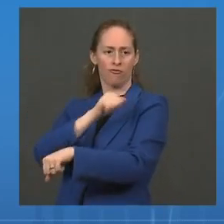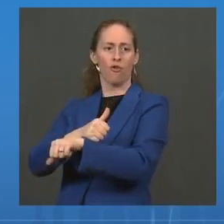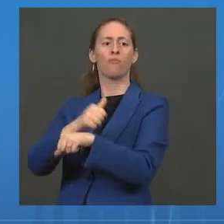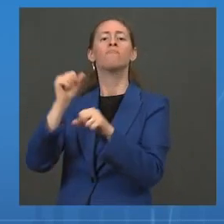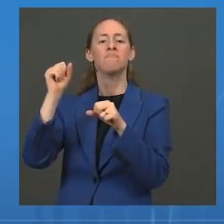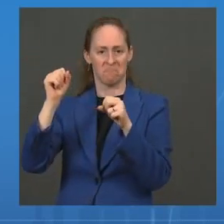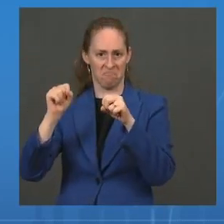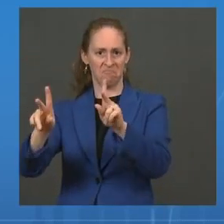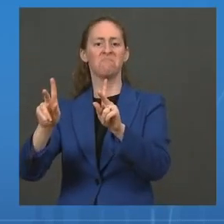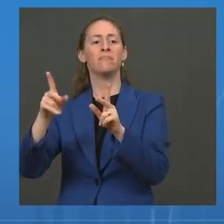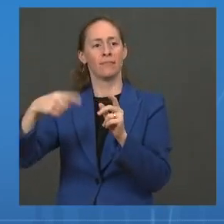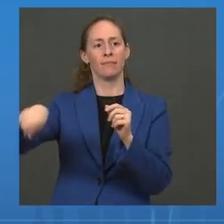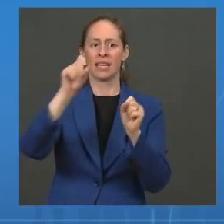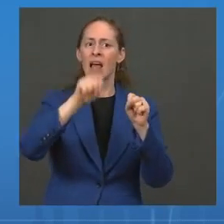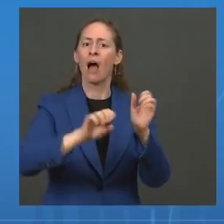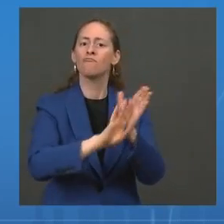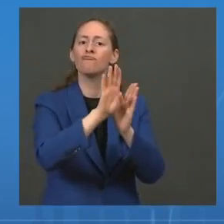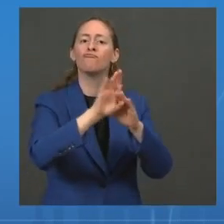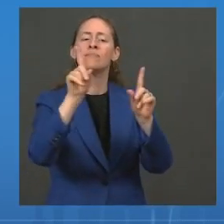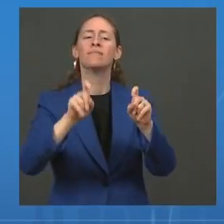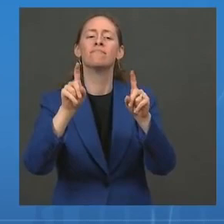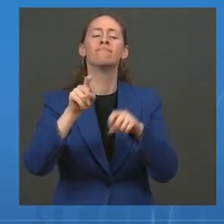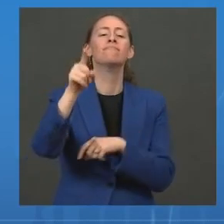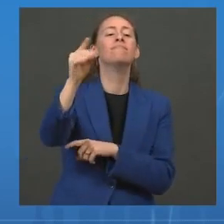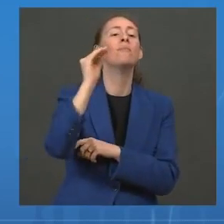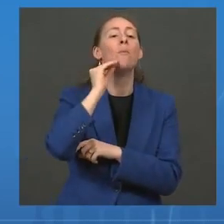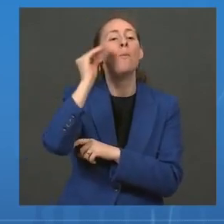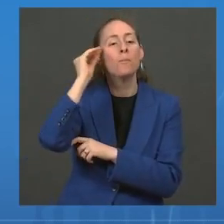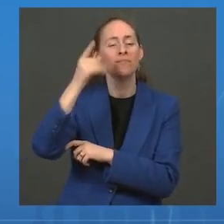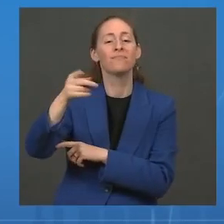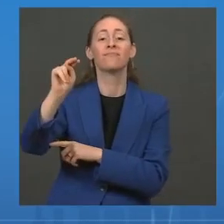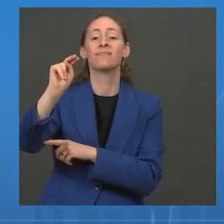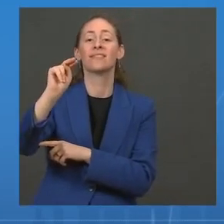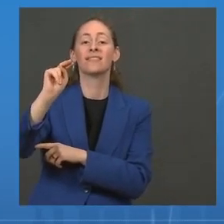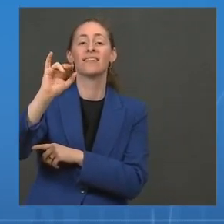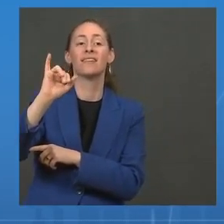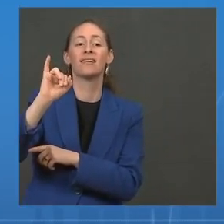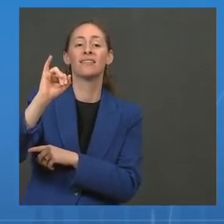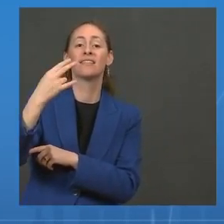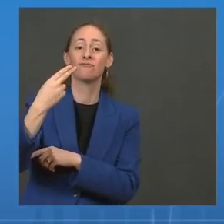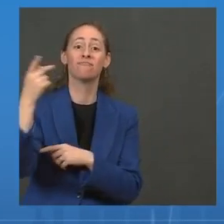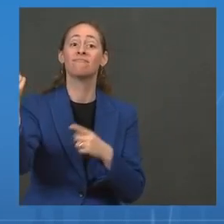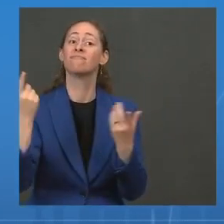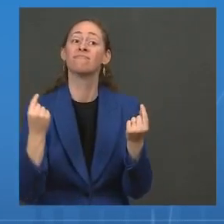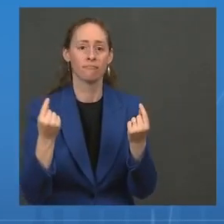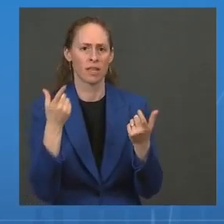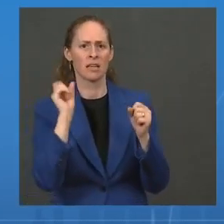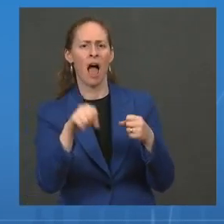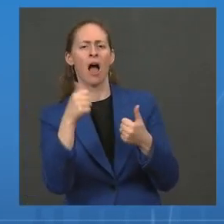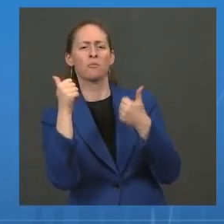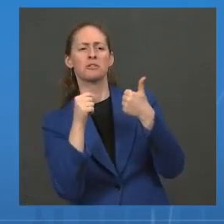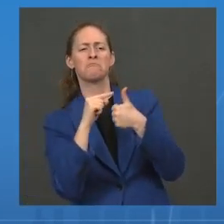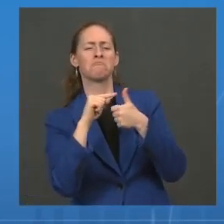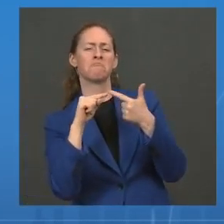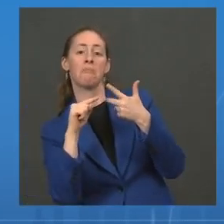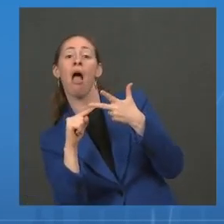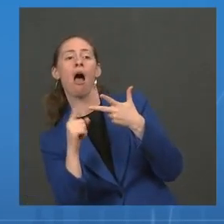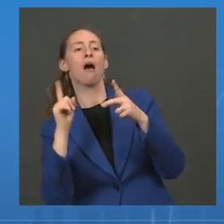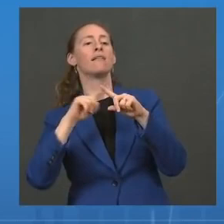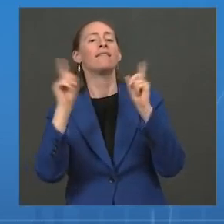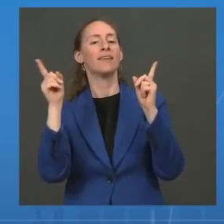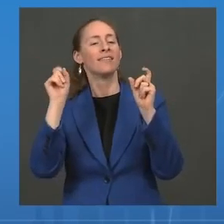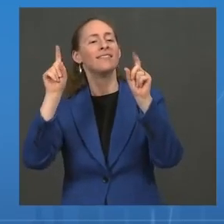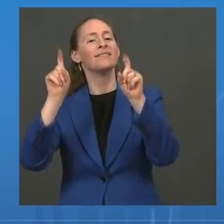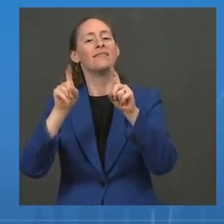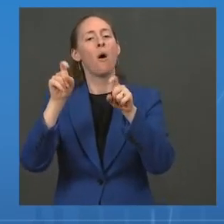and NIH that will increase testing options and decrease prices for consumers. The bottom line,